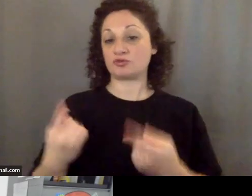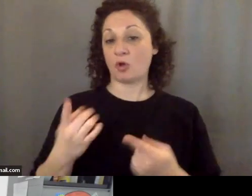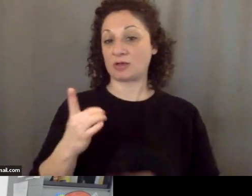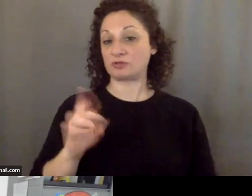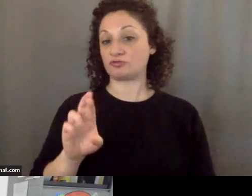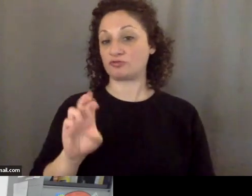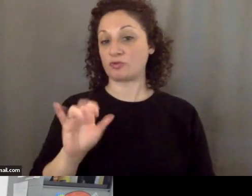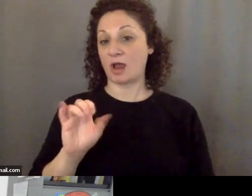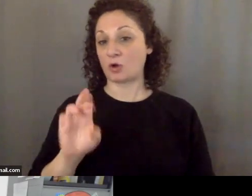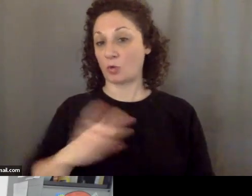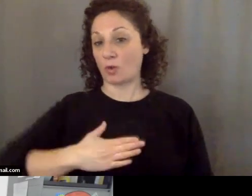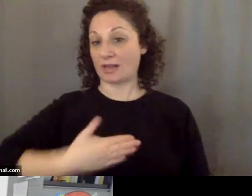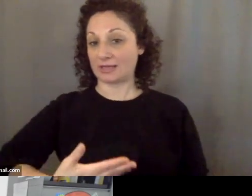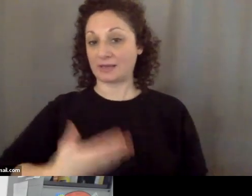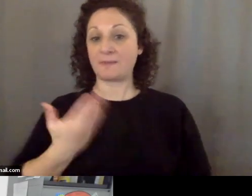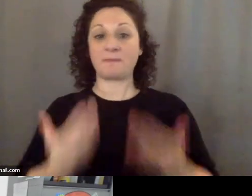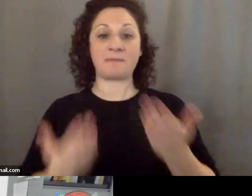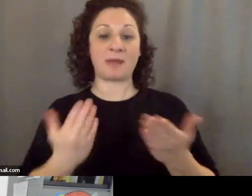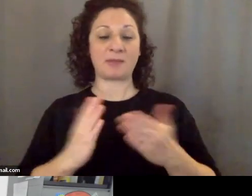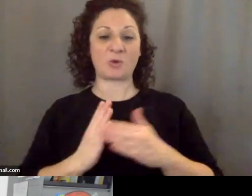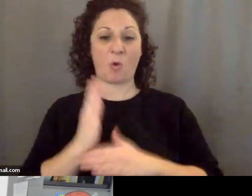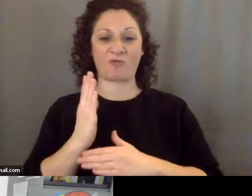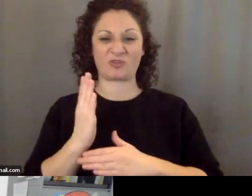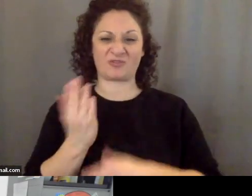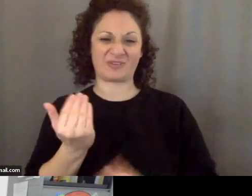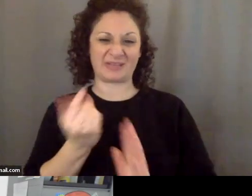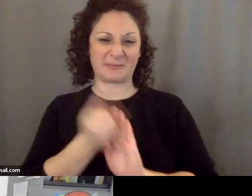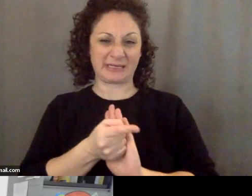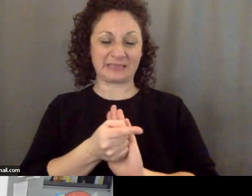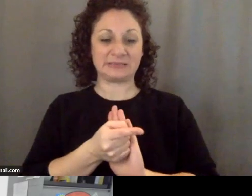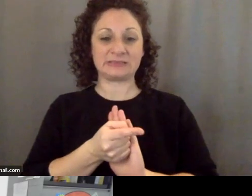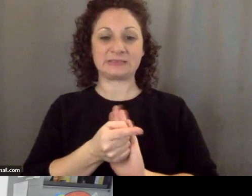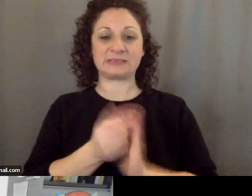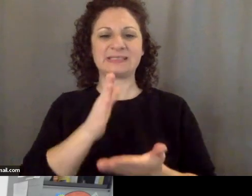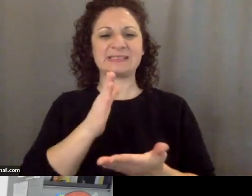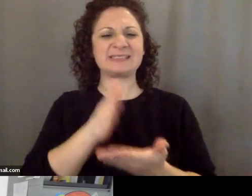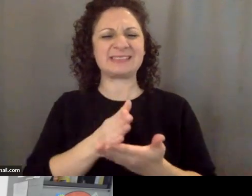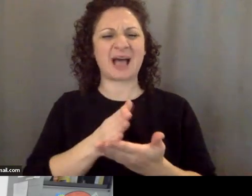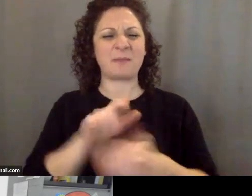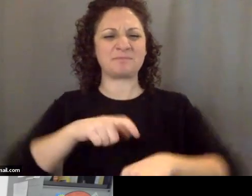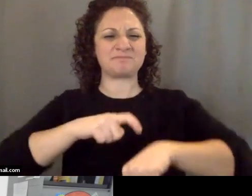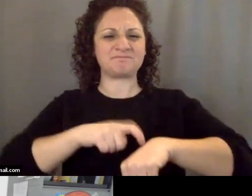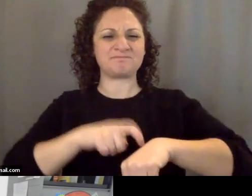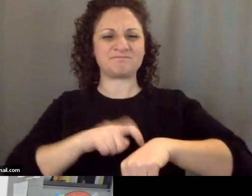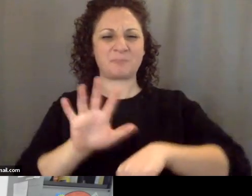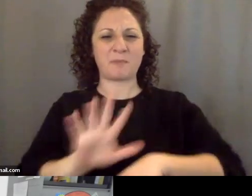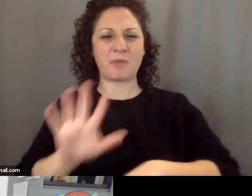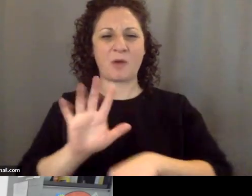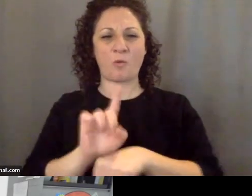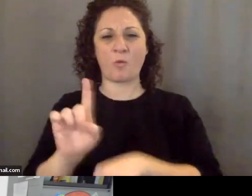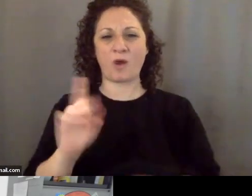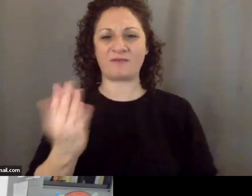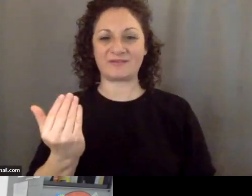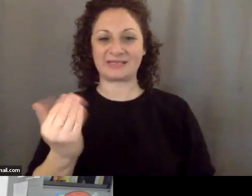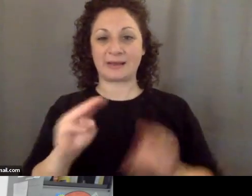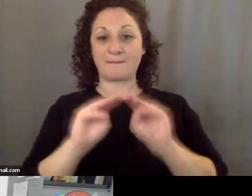we're hoping to go over actually for maybe 15 minutes and stop closer to 1.15 Montana